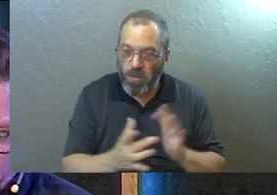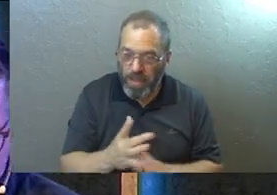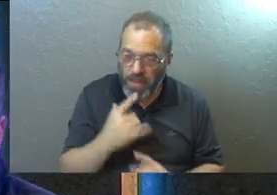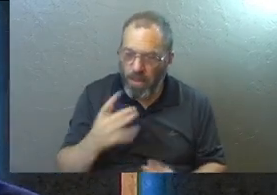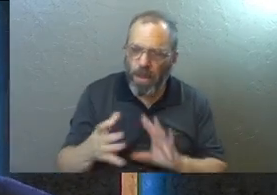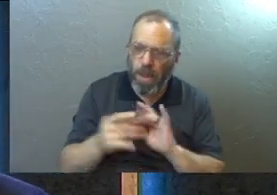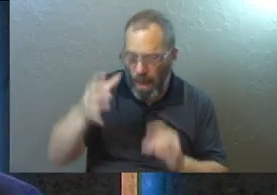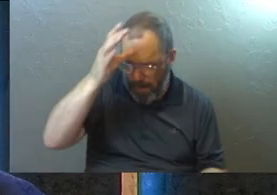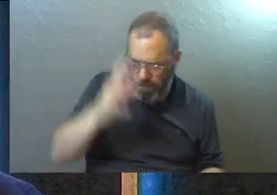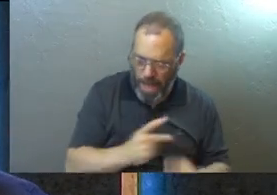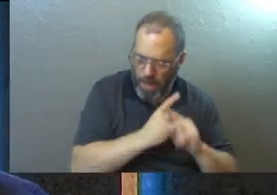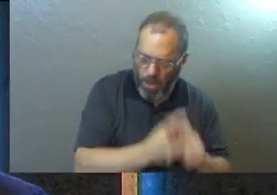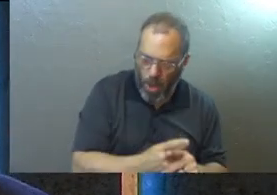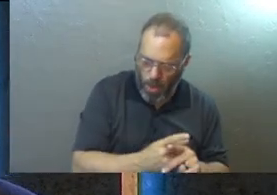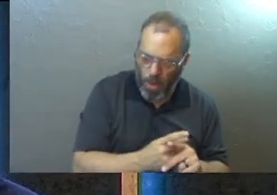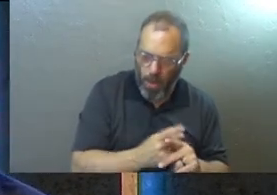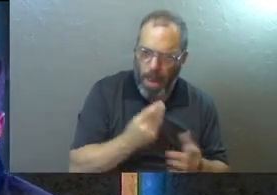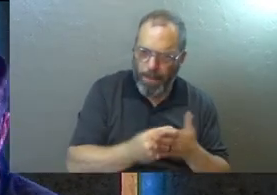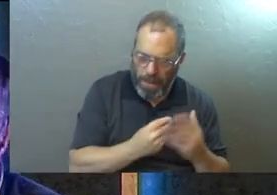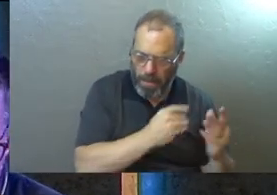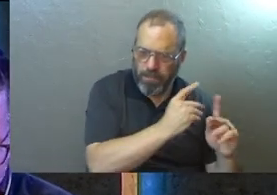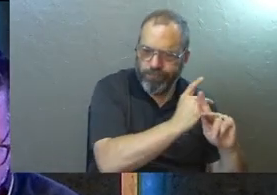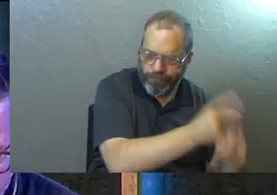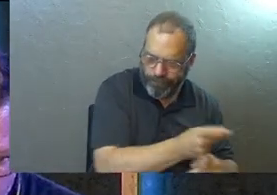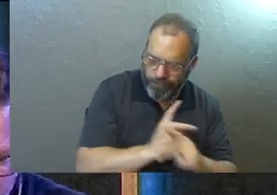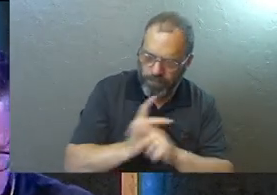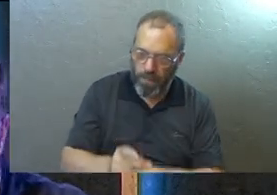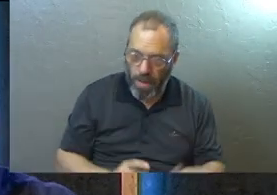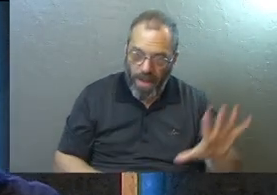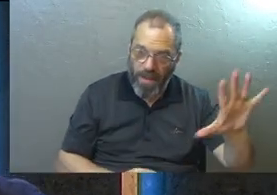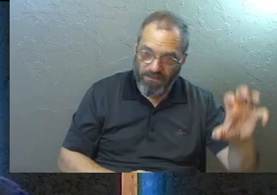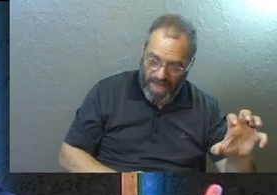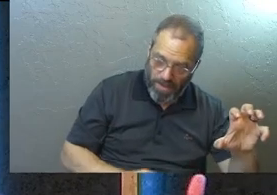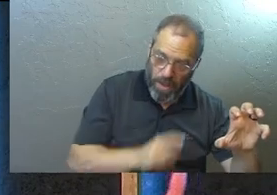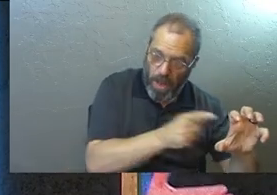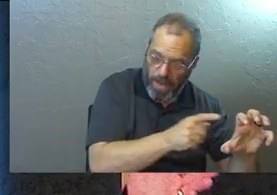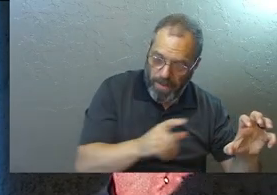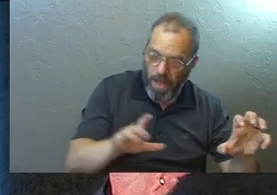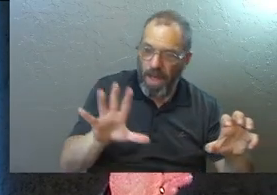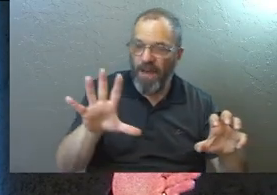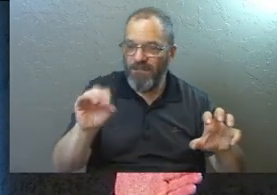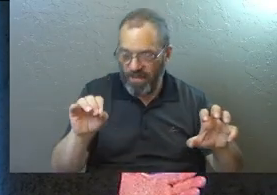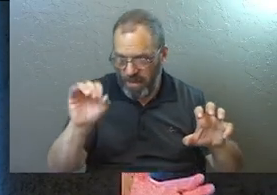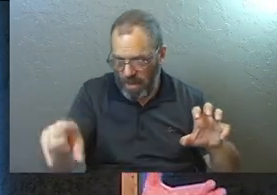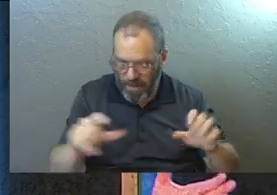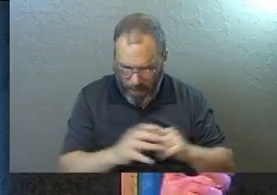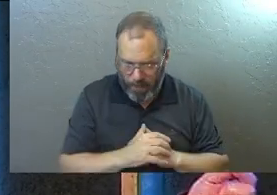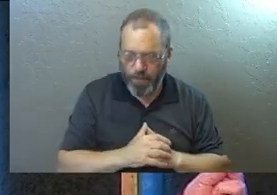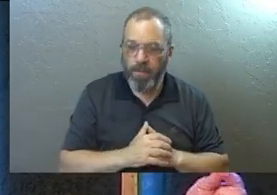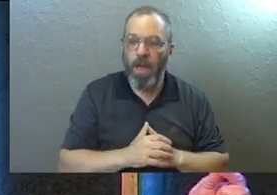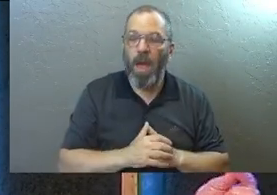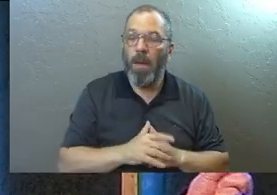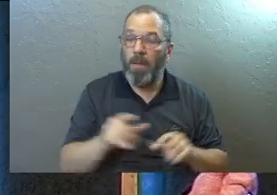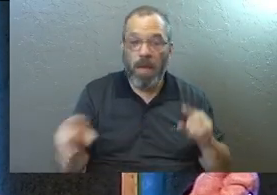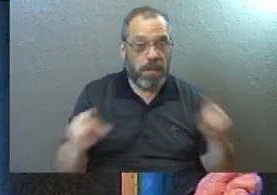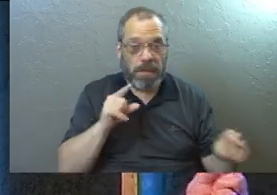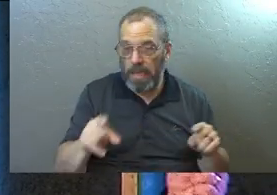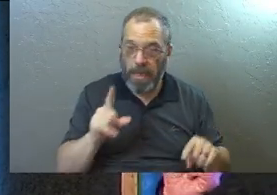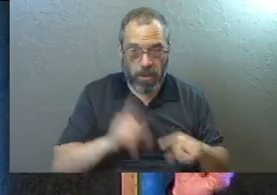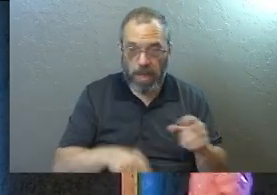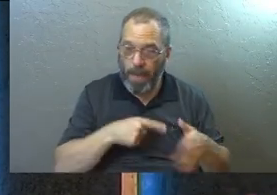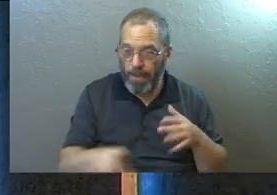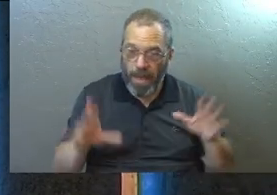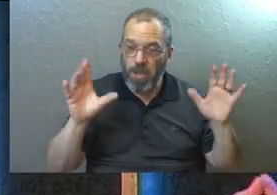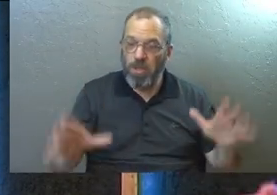told him the story. man loaned money to two people, Simon. 500 pieces of silver to one, 50 pieces of silver to the other. But neither of them could